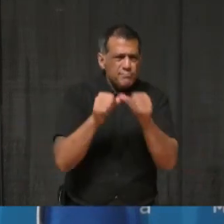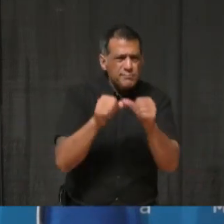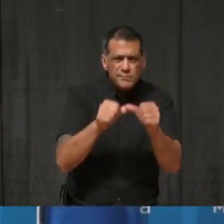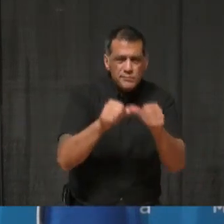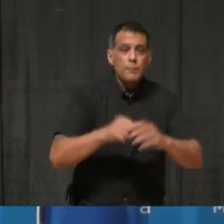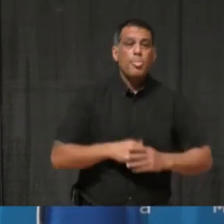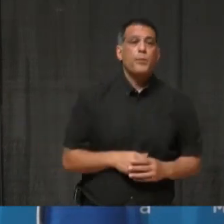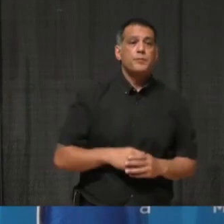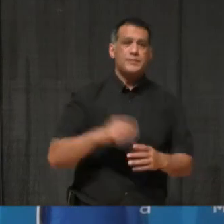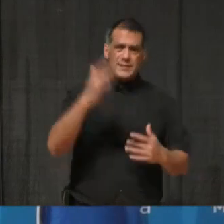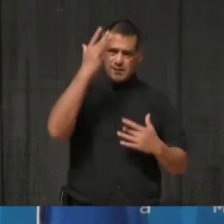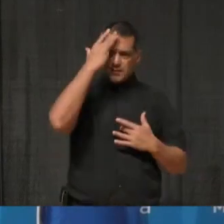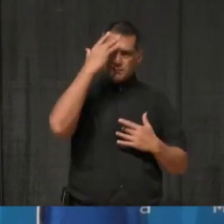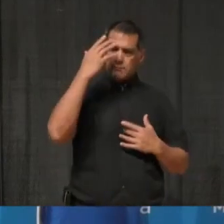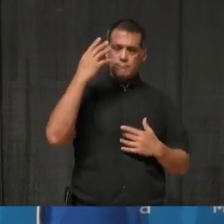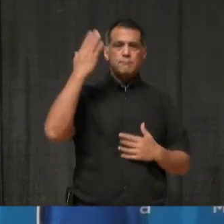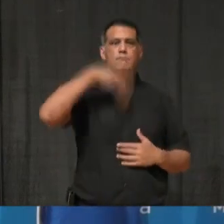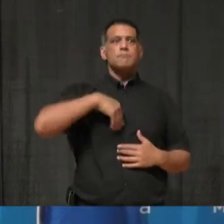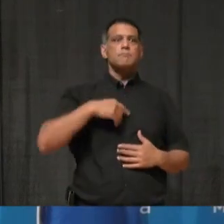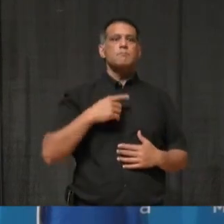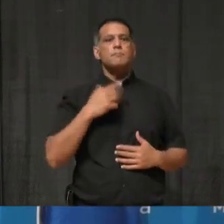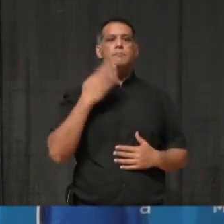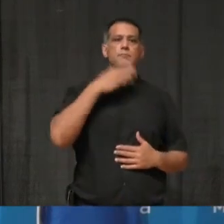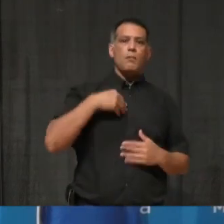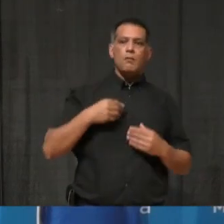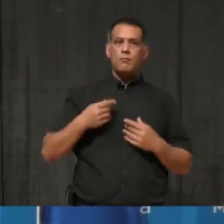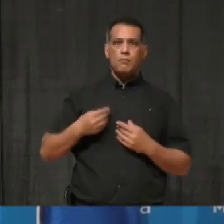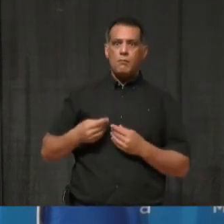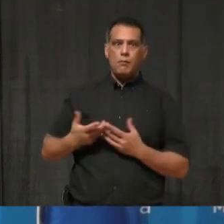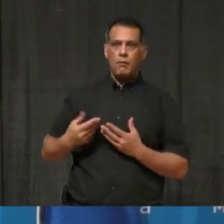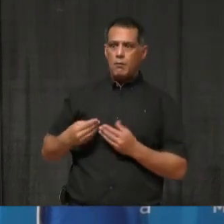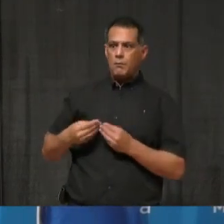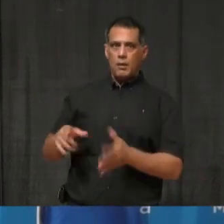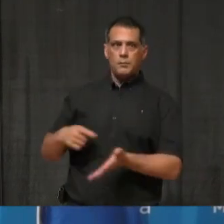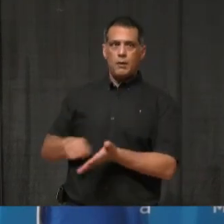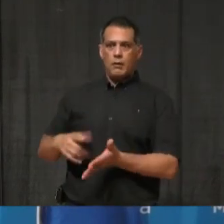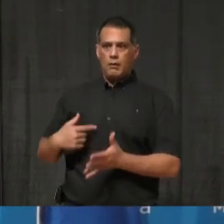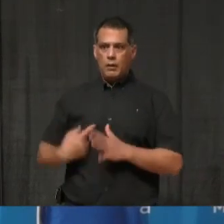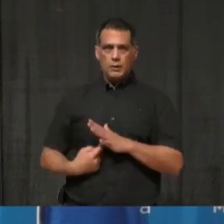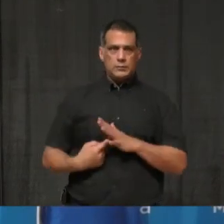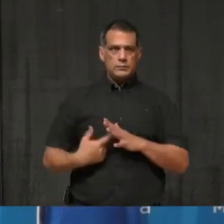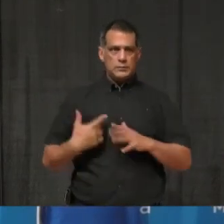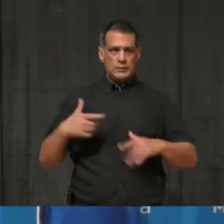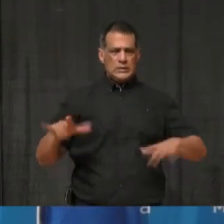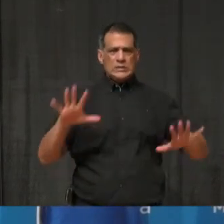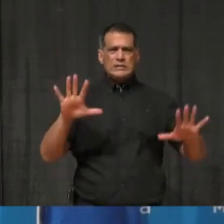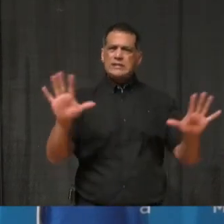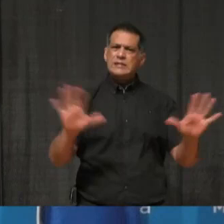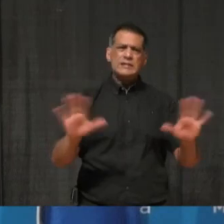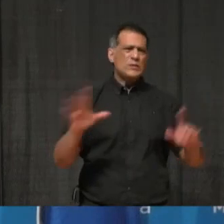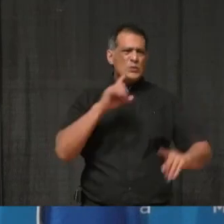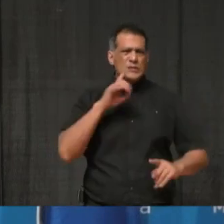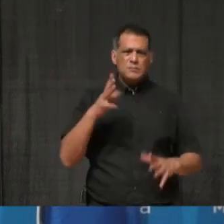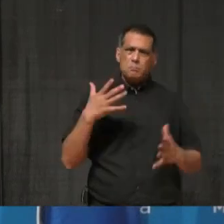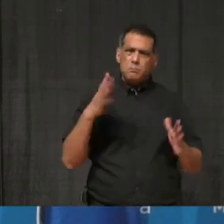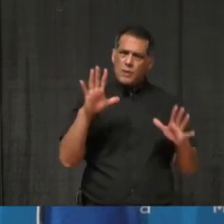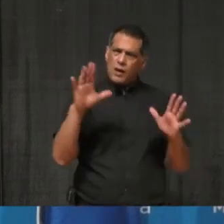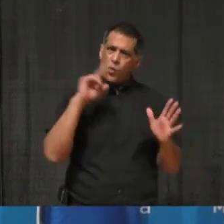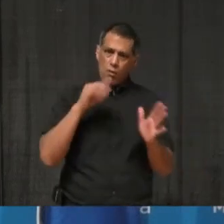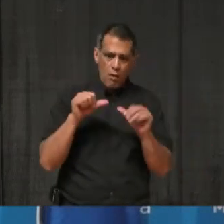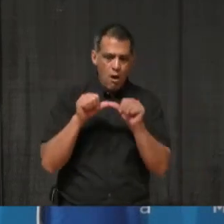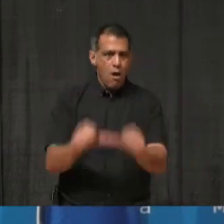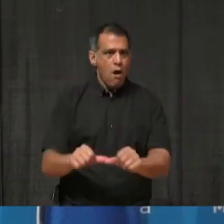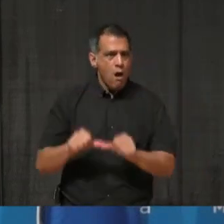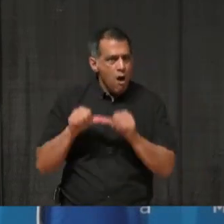lose income while they self-isolate. I may sound like a broken record, but when it comes to this issue, I will keep